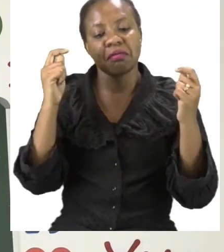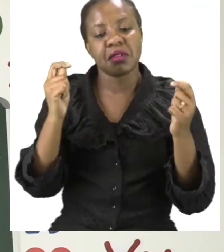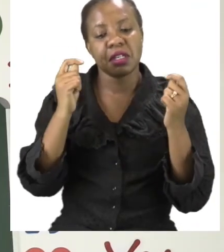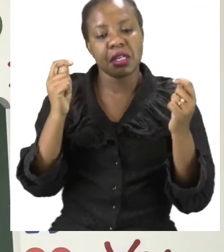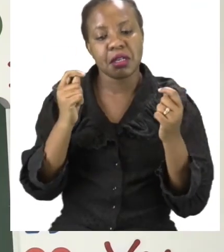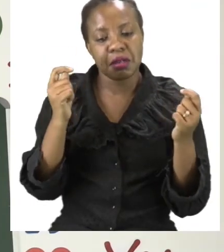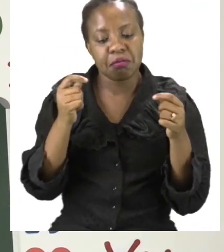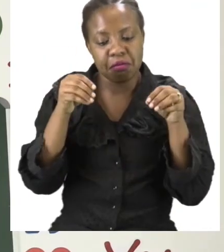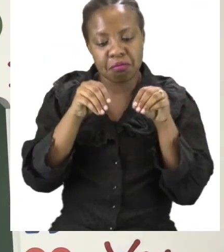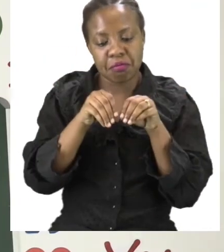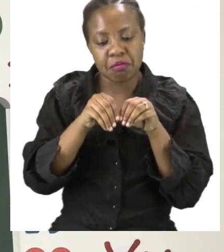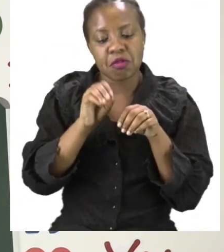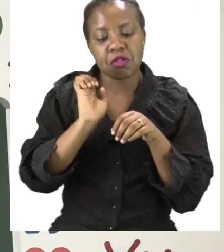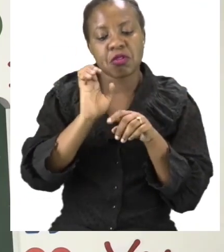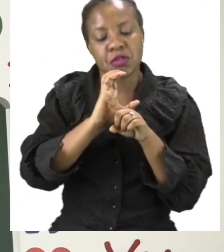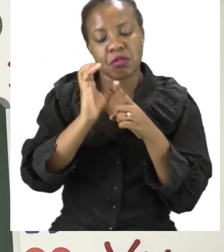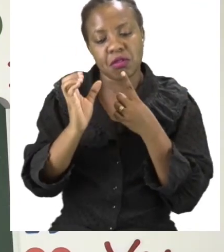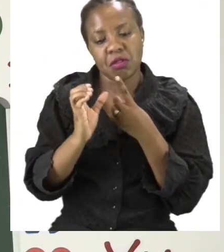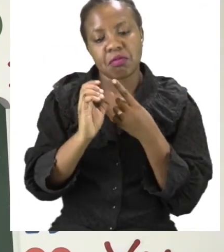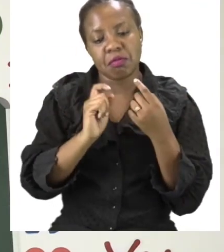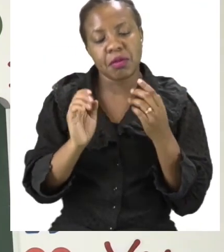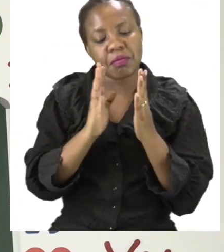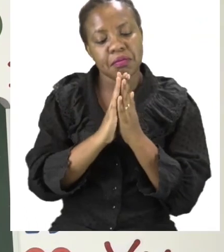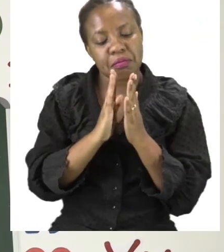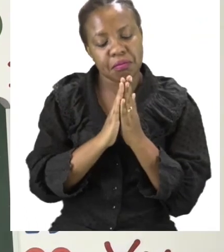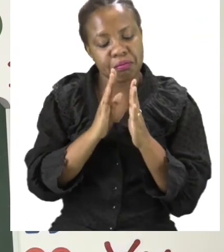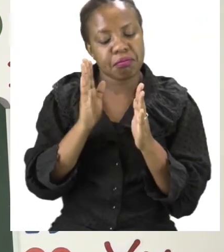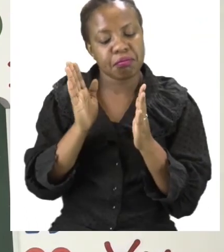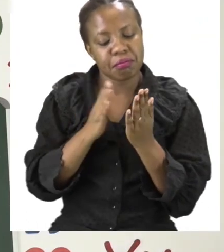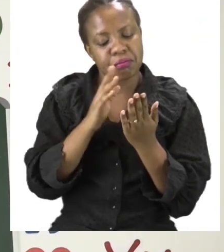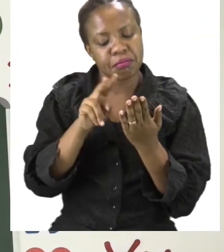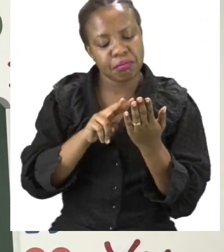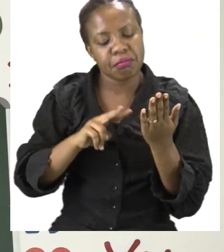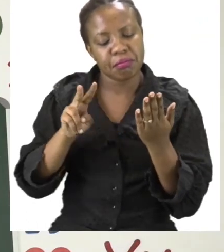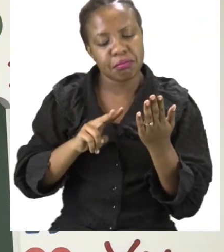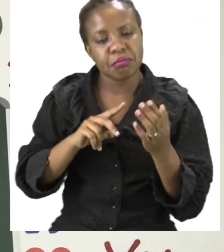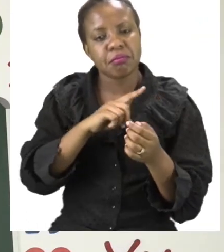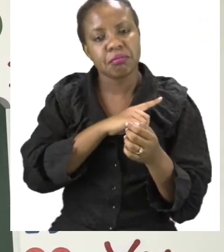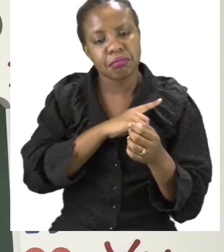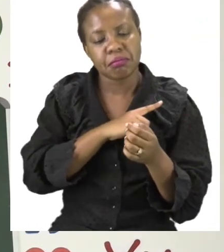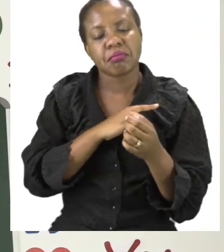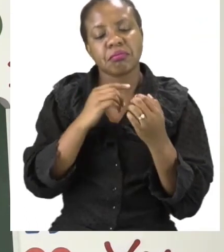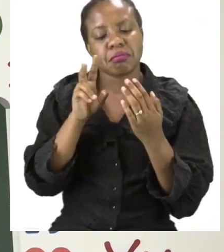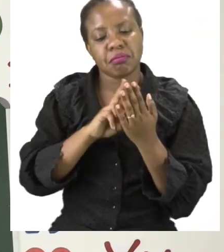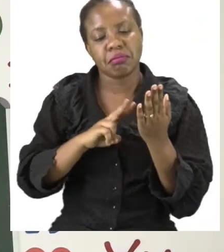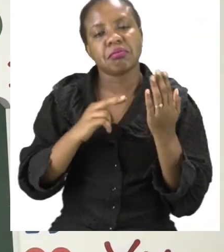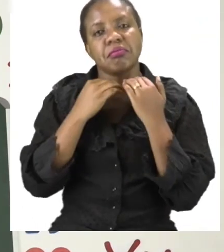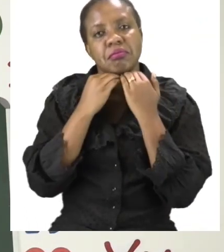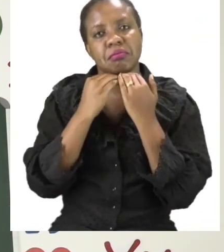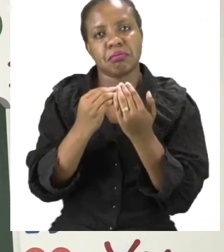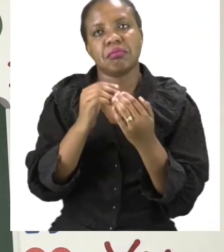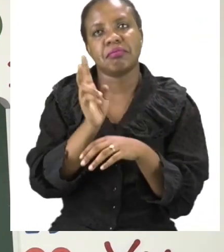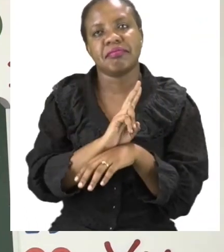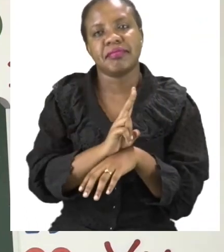with both exercises. Go back and read because reading is important. And I will see you soon after this advert